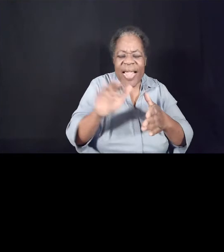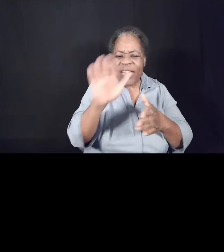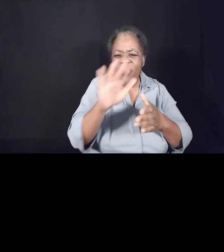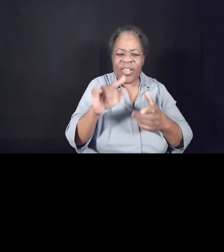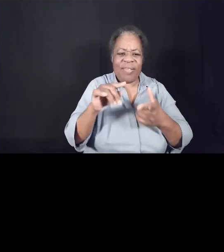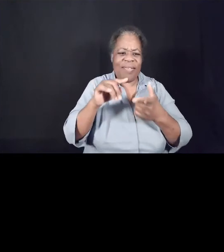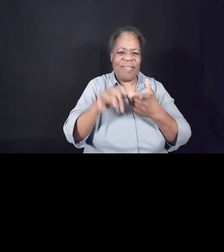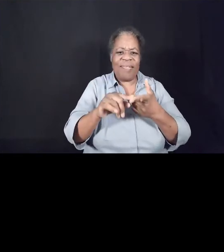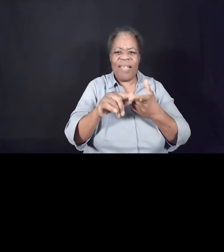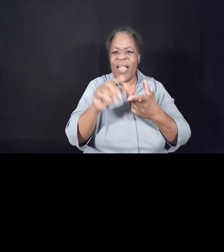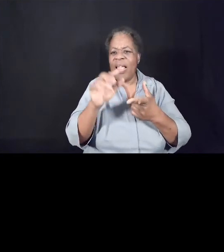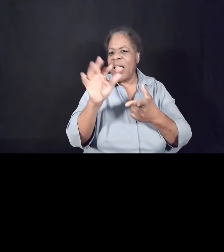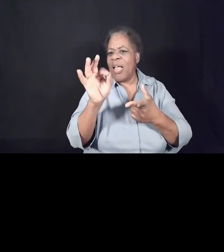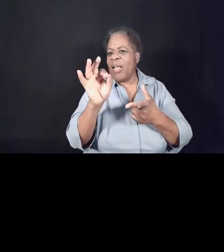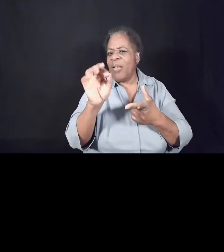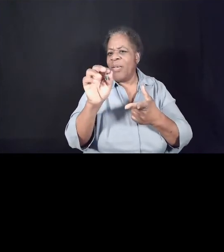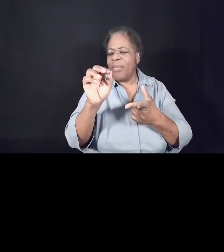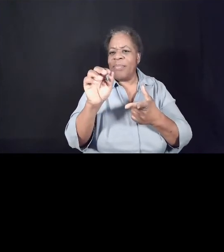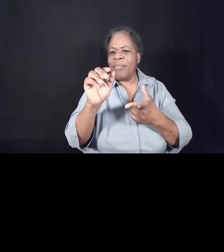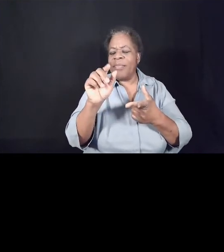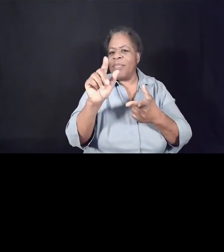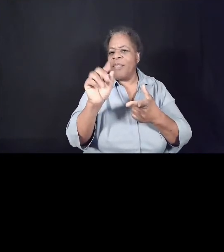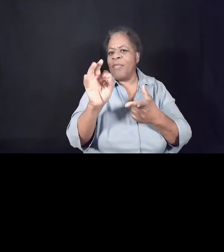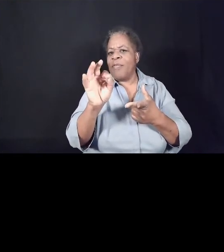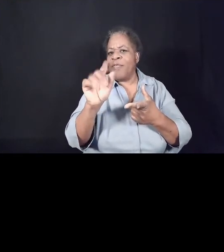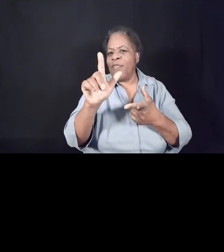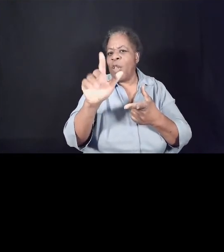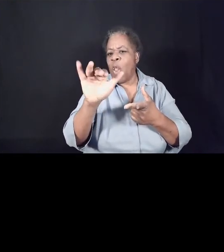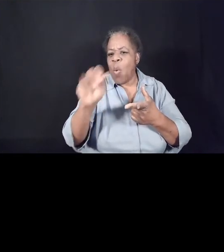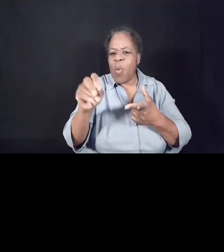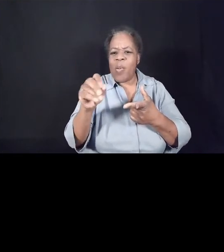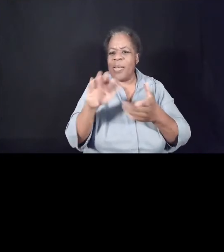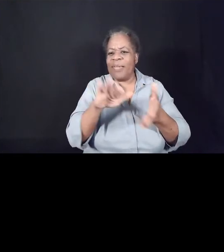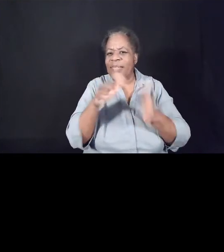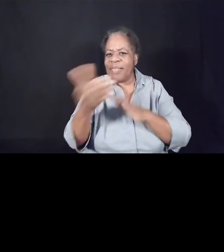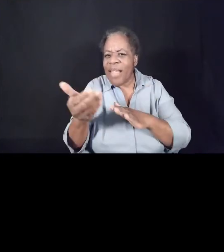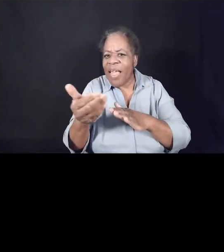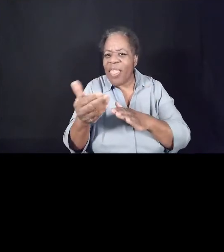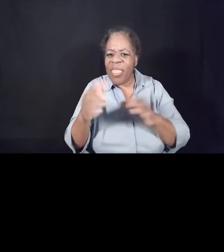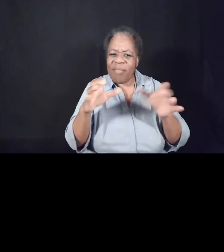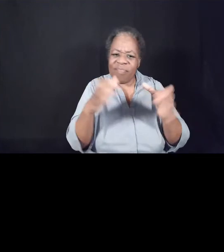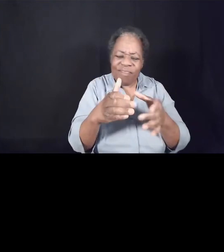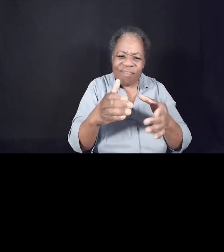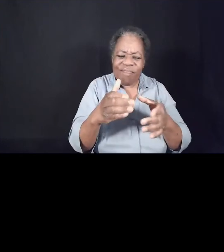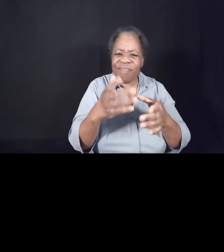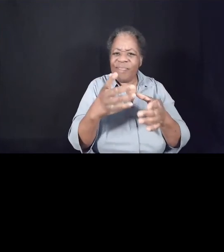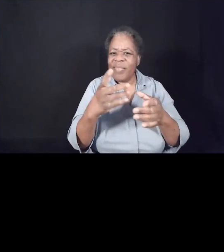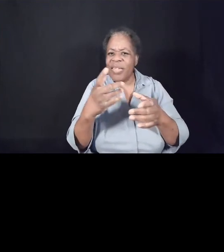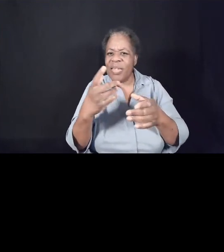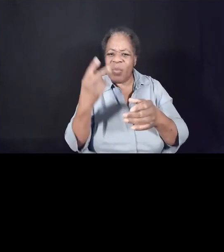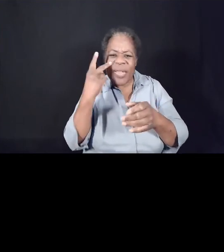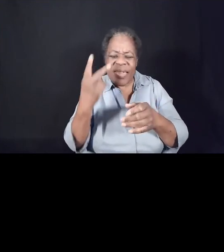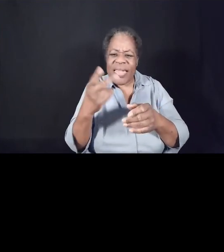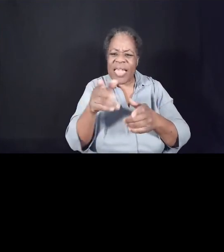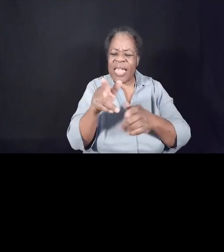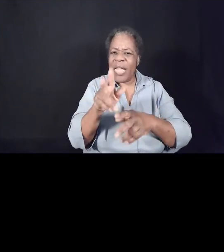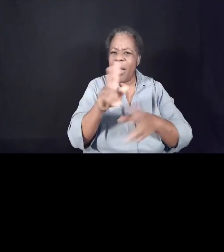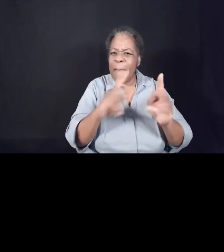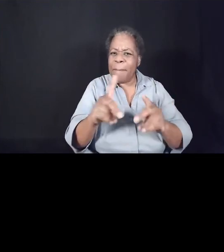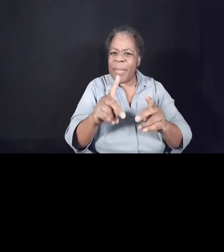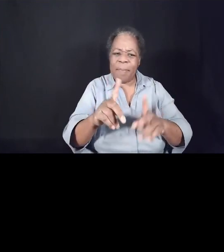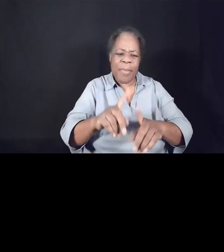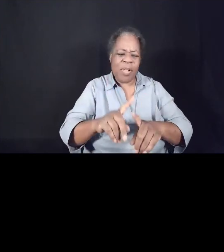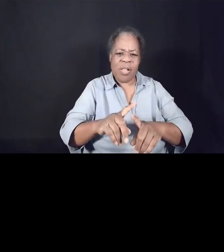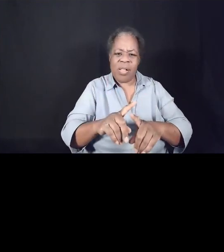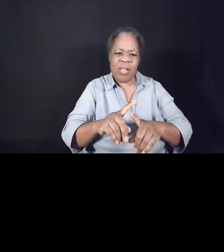And one thing it looks to me is that folk are crossing ethnic and different kinds of traditional boundaries as they've